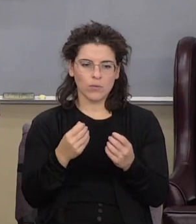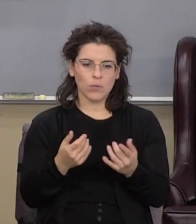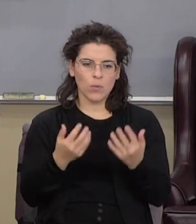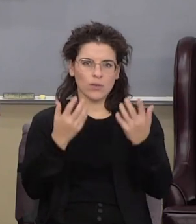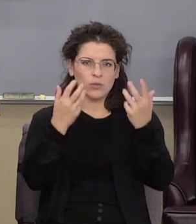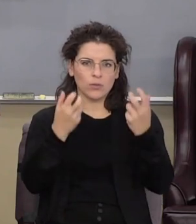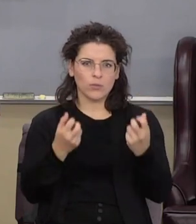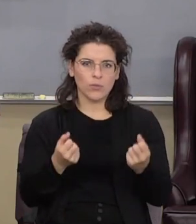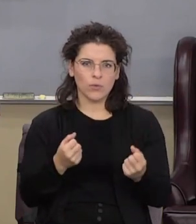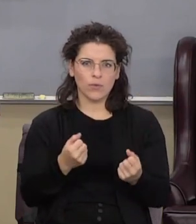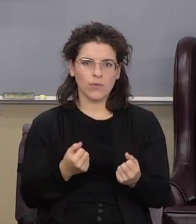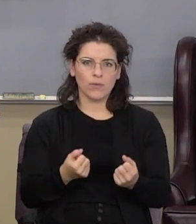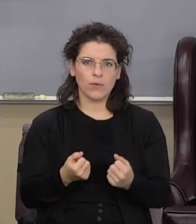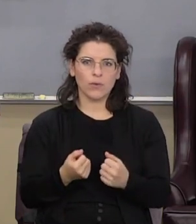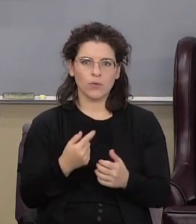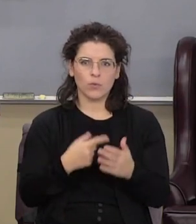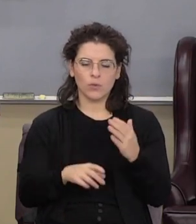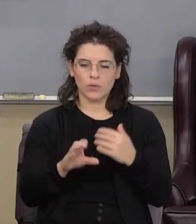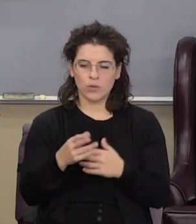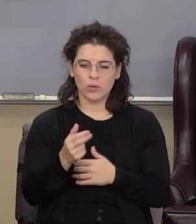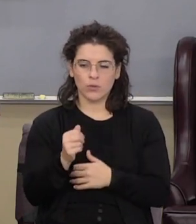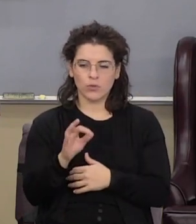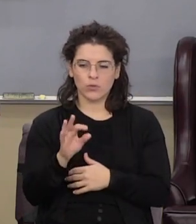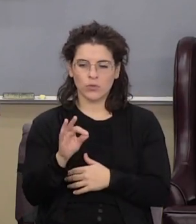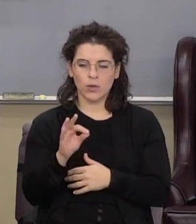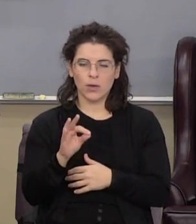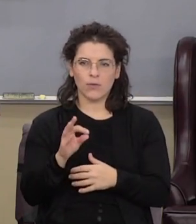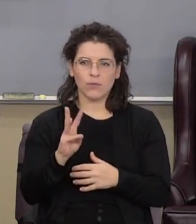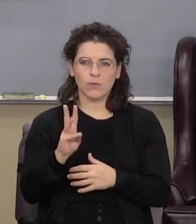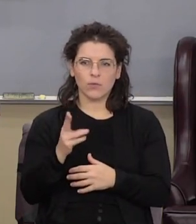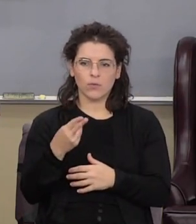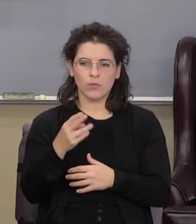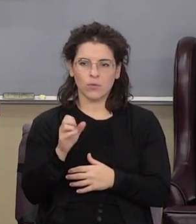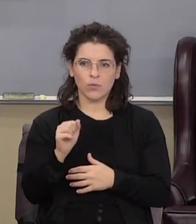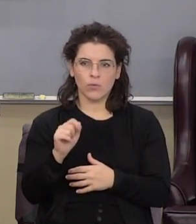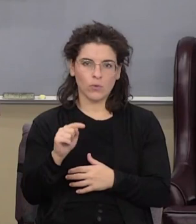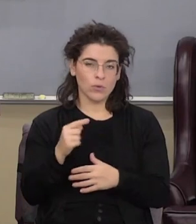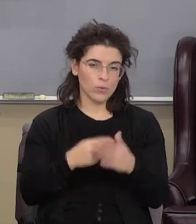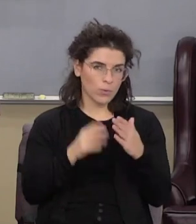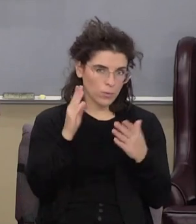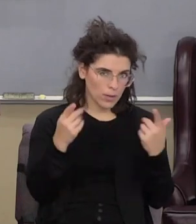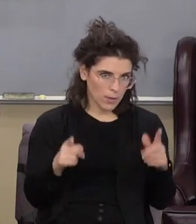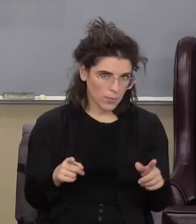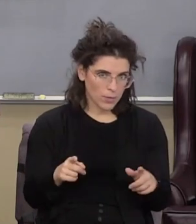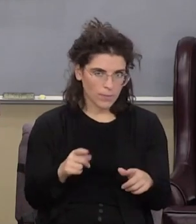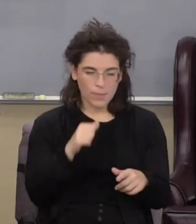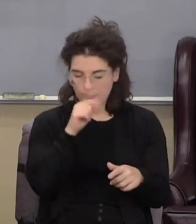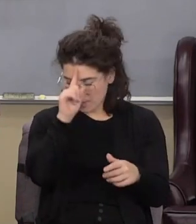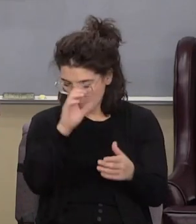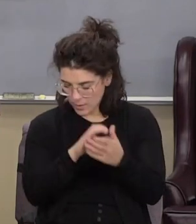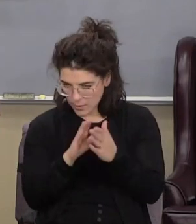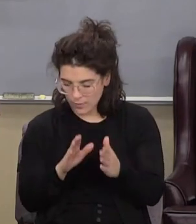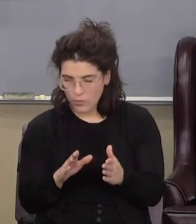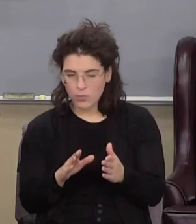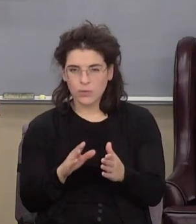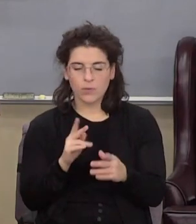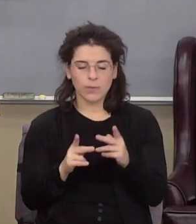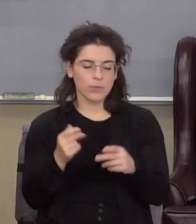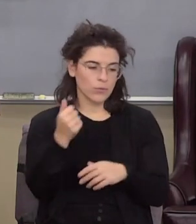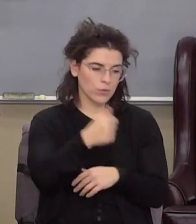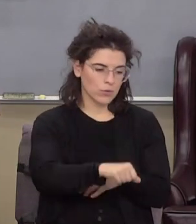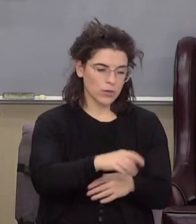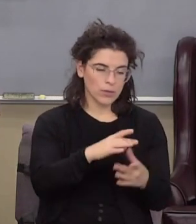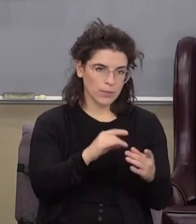Jeremiah says what's the chaff to the wheat you know what's happen to the chaff the unbelievers people reject the